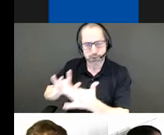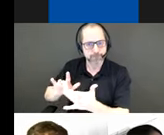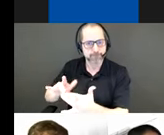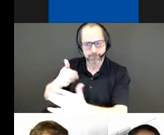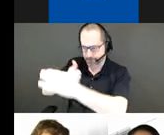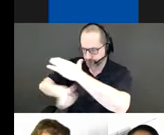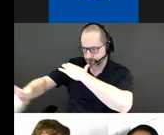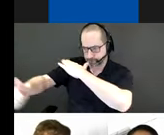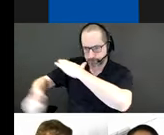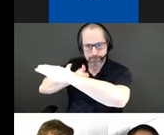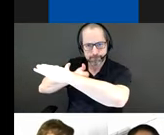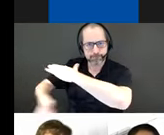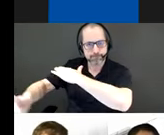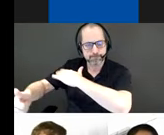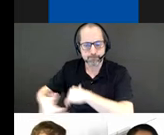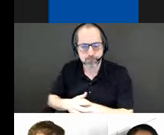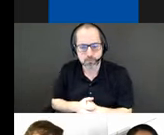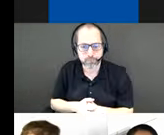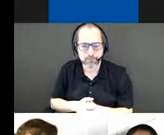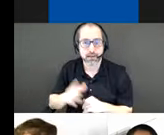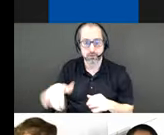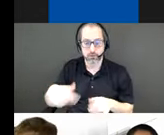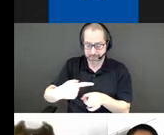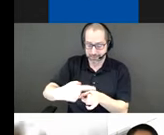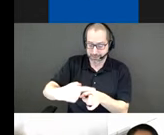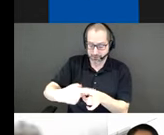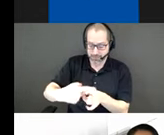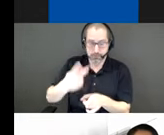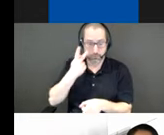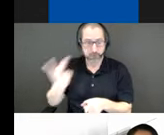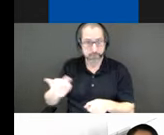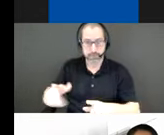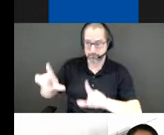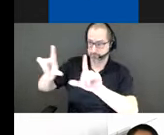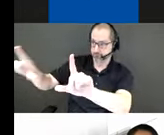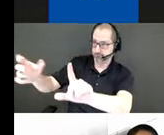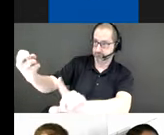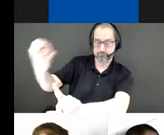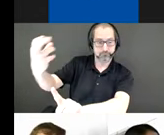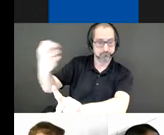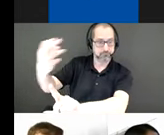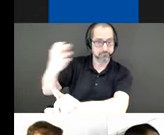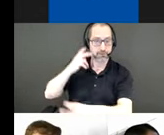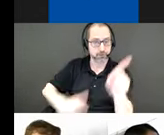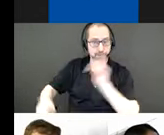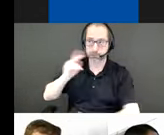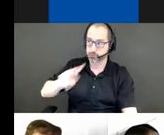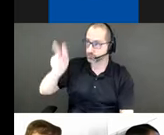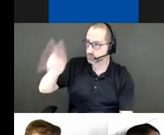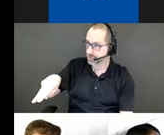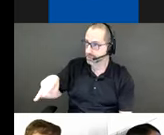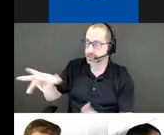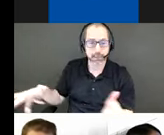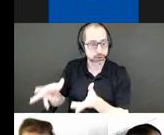A Facing the intersection are prompts for passer pie to engage with. Encouraging dialogue through